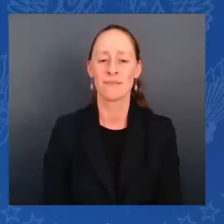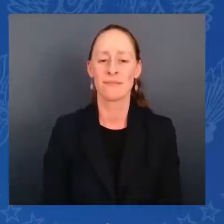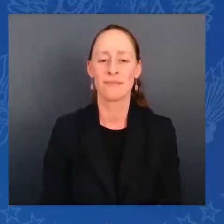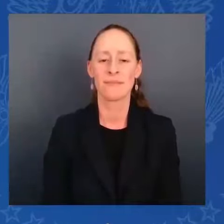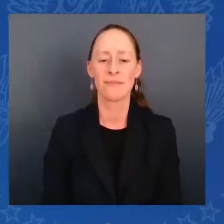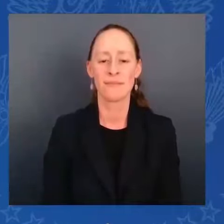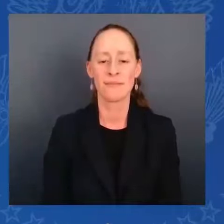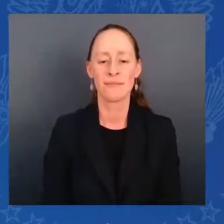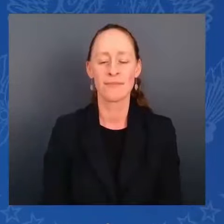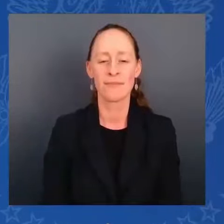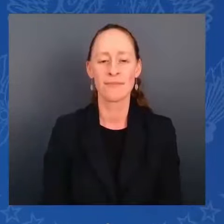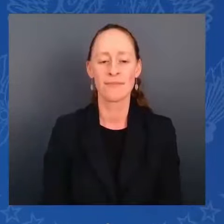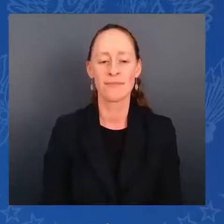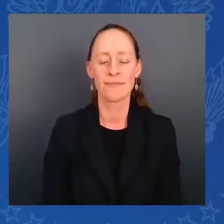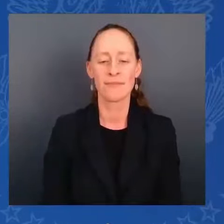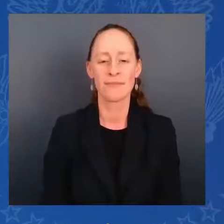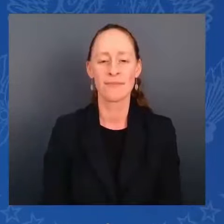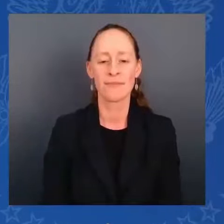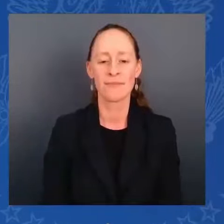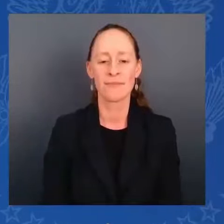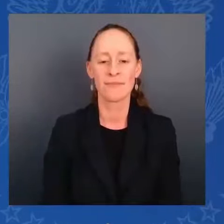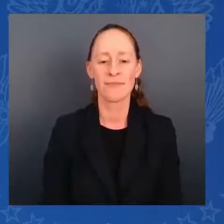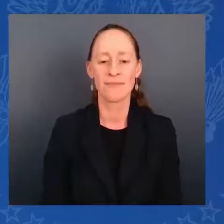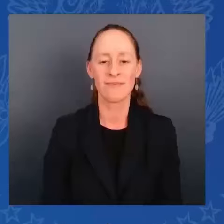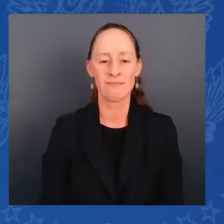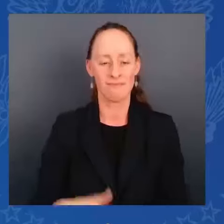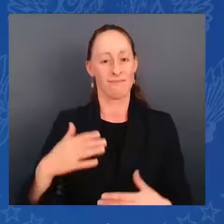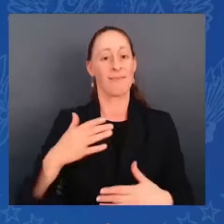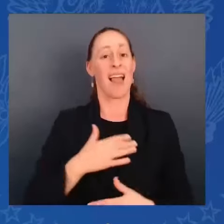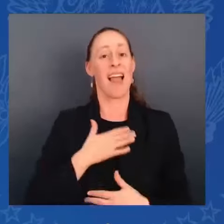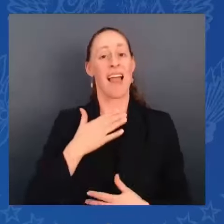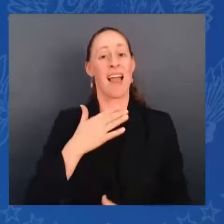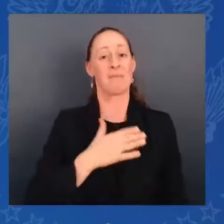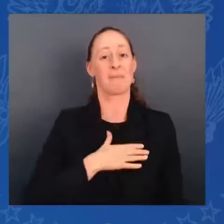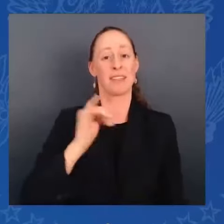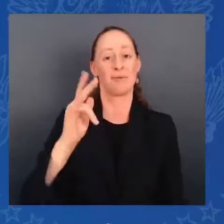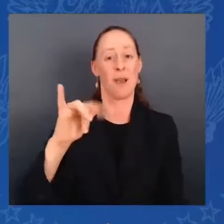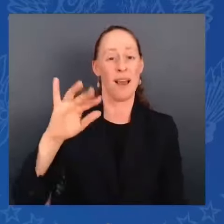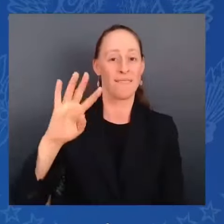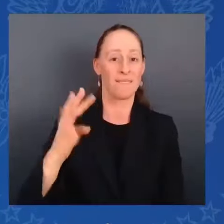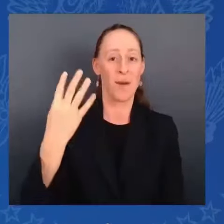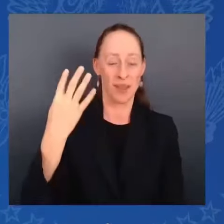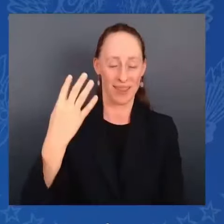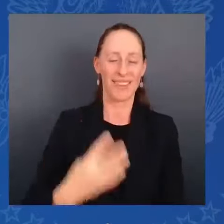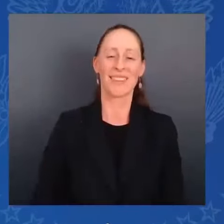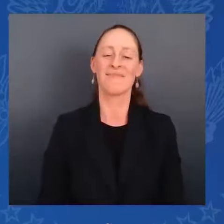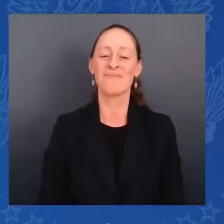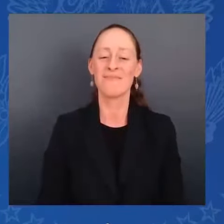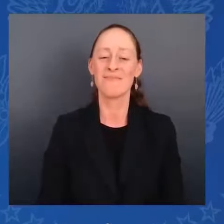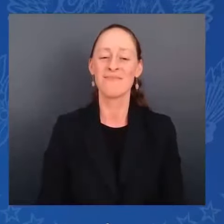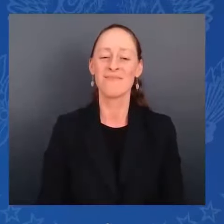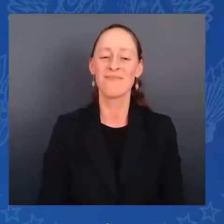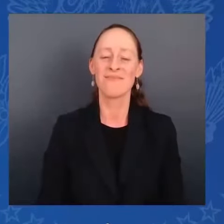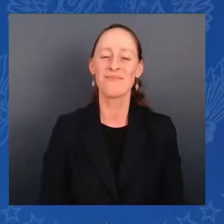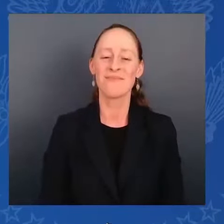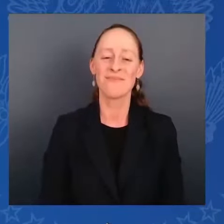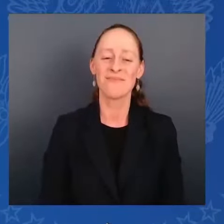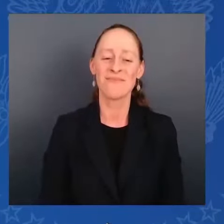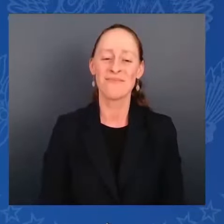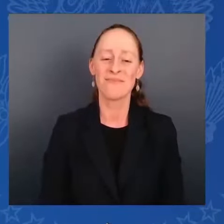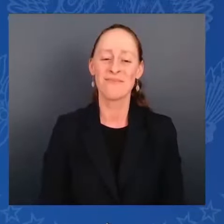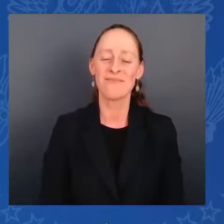Well, happy Fourth of July, everyone. Happy Fourth. Happy Independence Day.